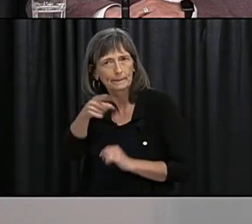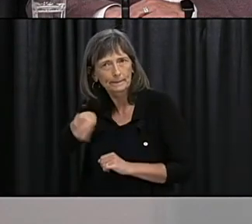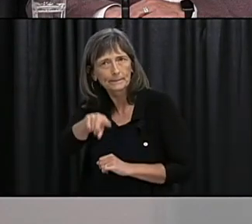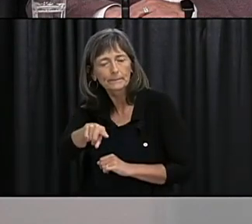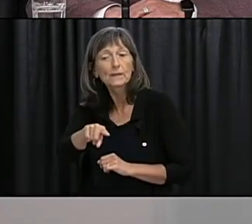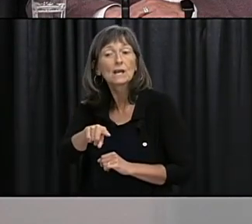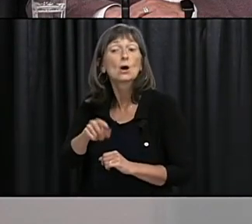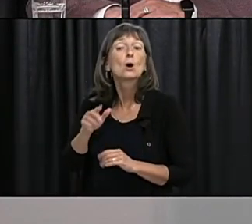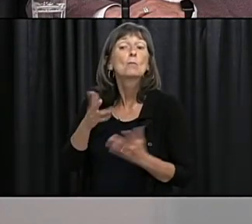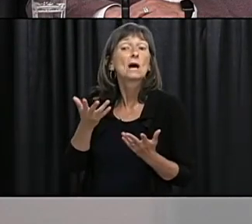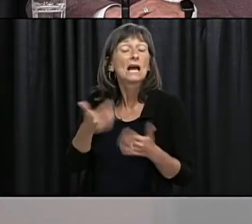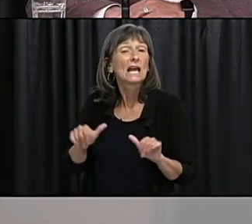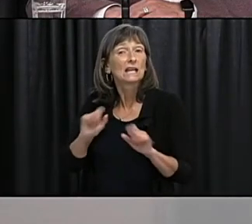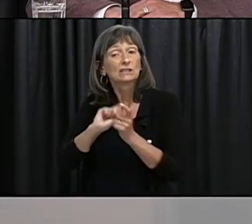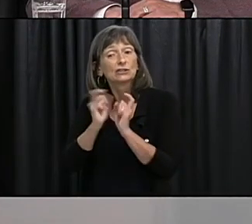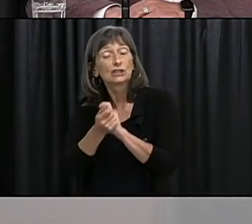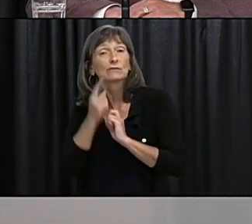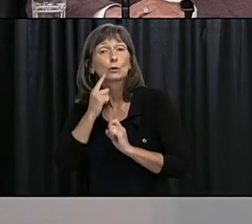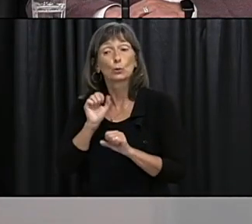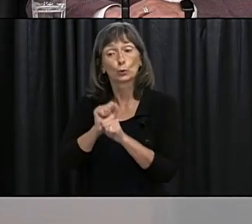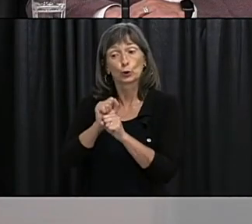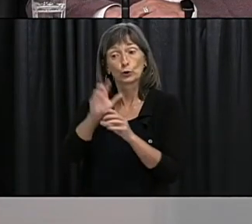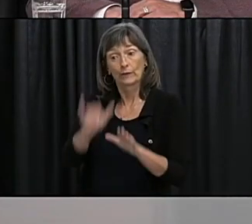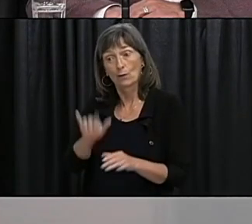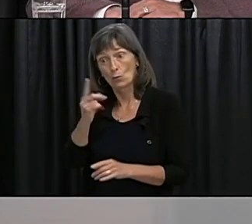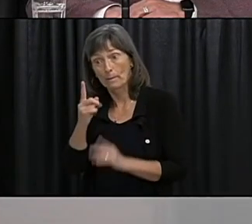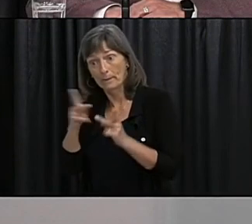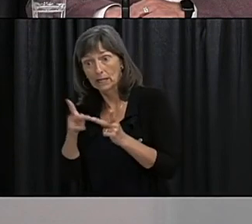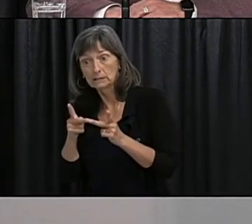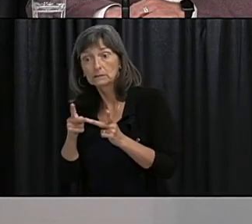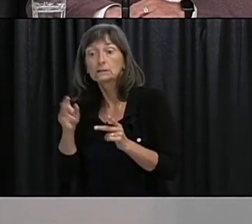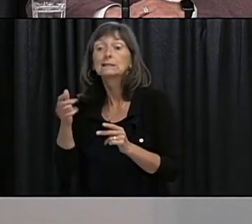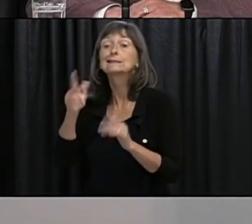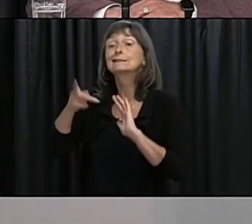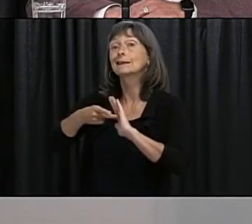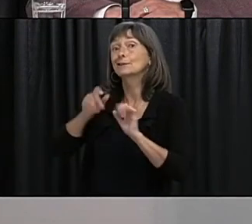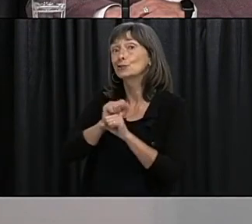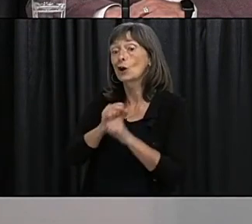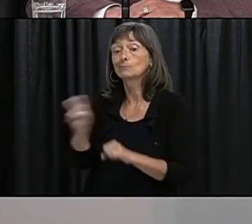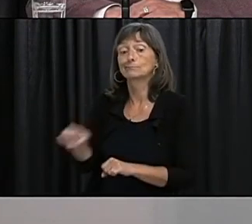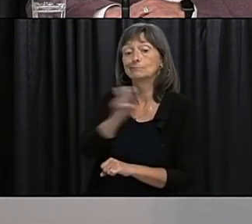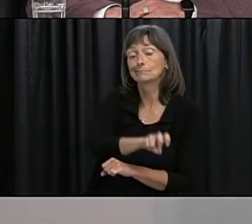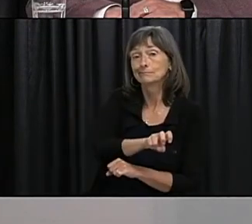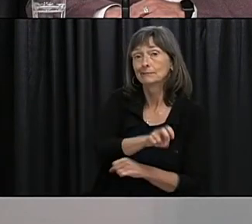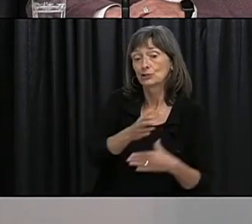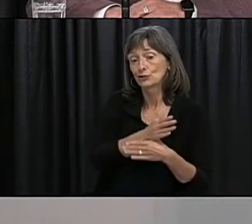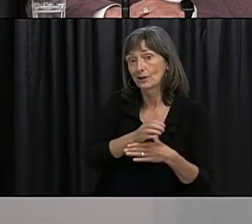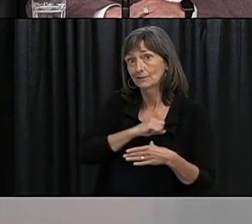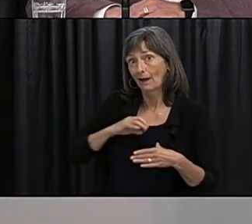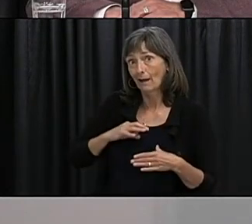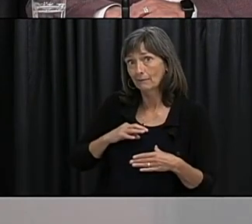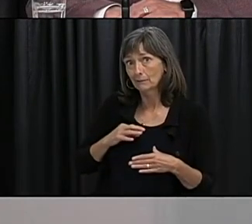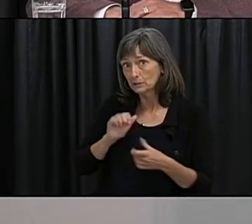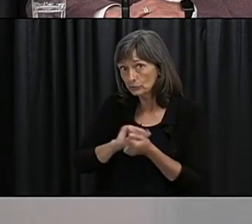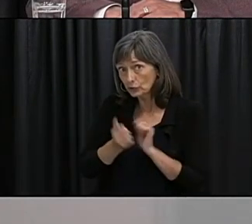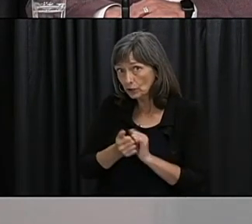a second job who are working as care workers or regarding sharing staff between facilities